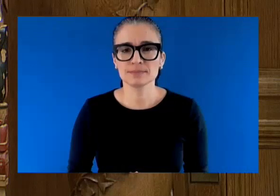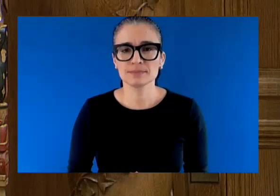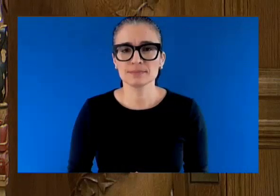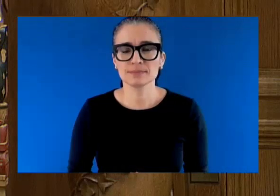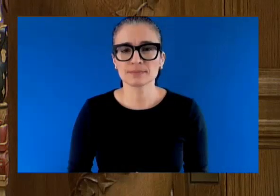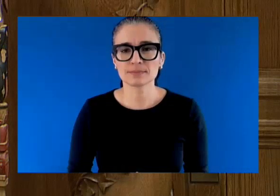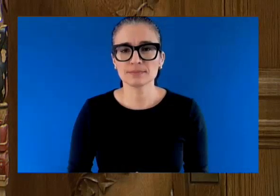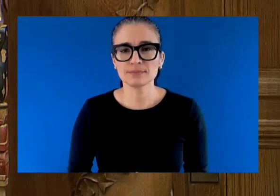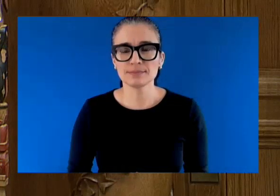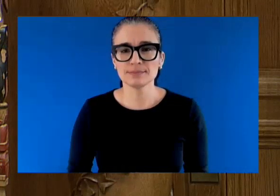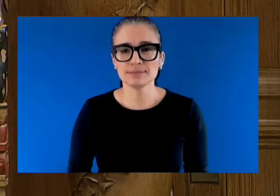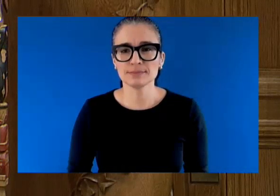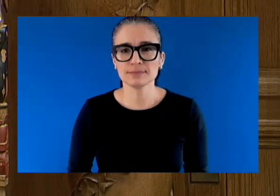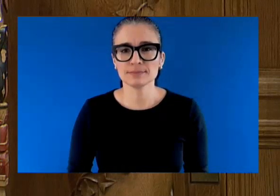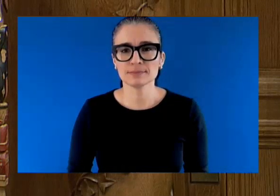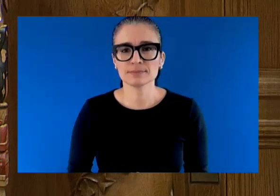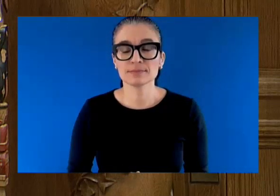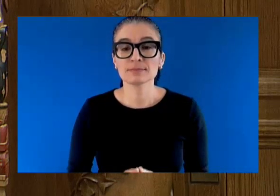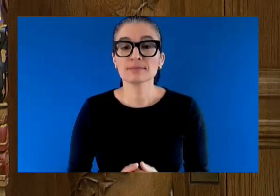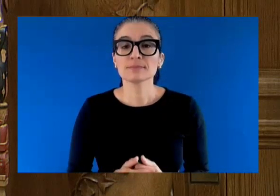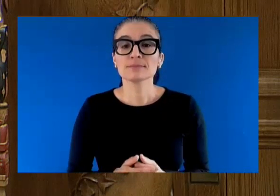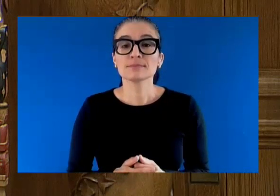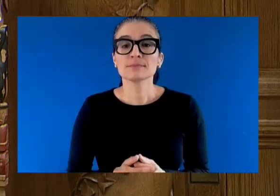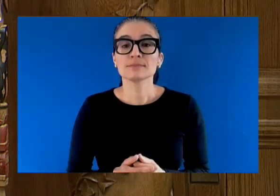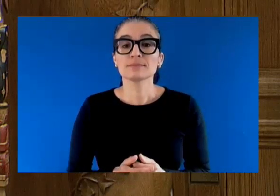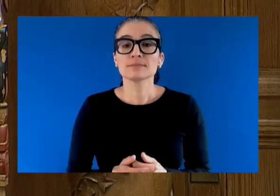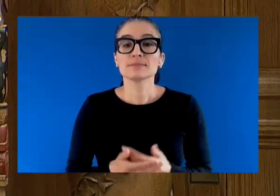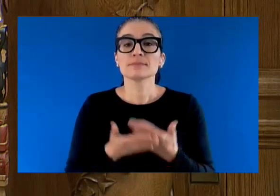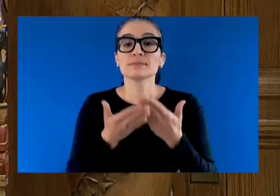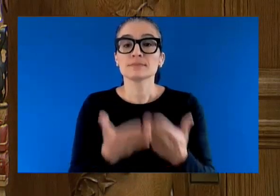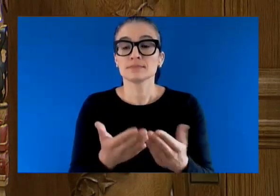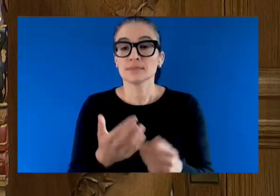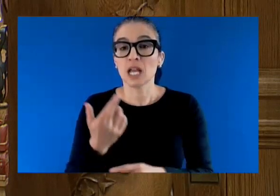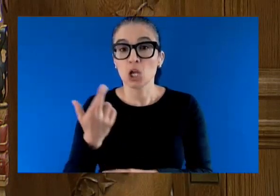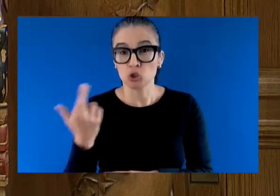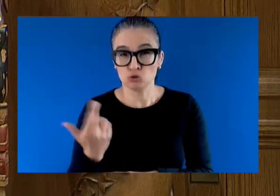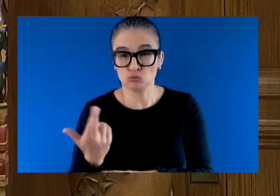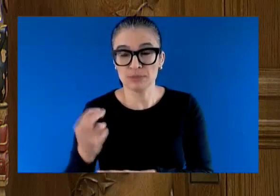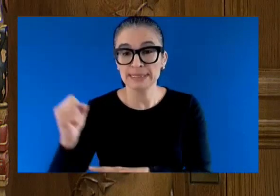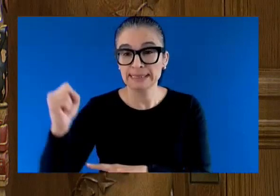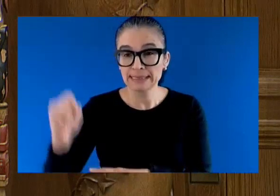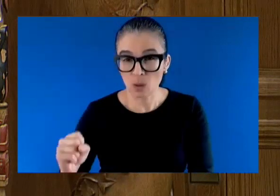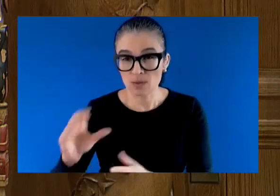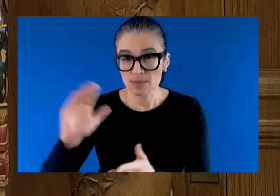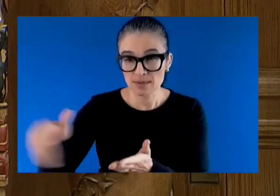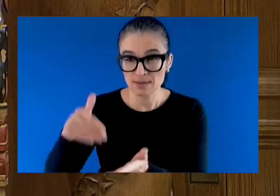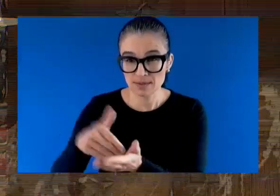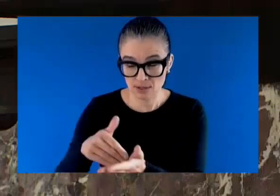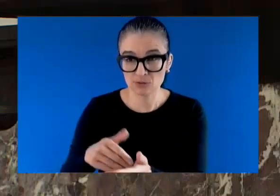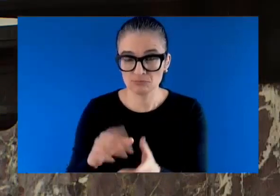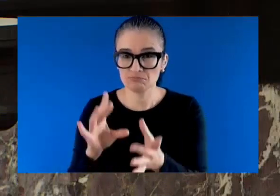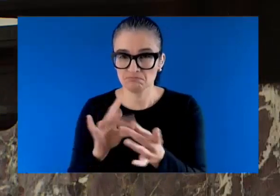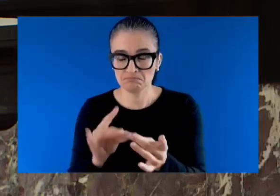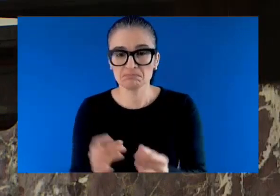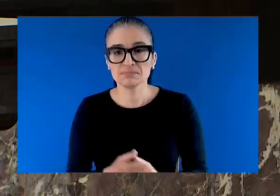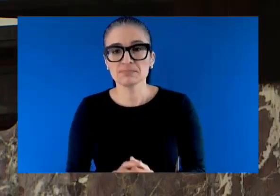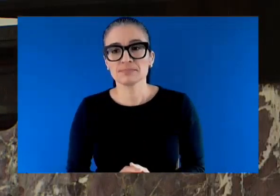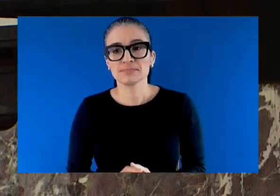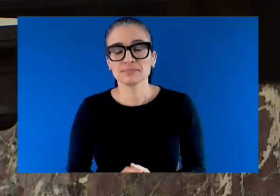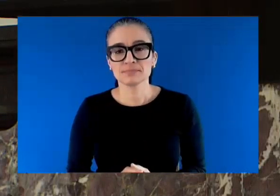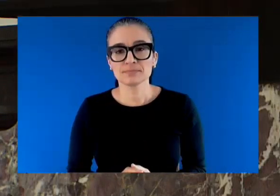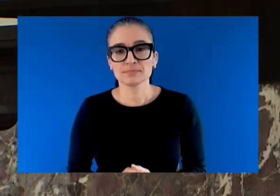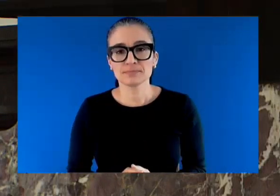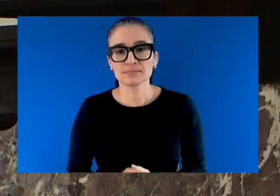Member for Richmond South Centre. Thank you, Honourable Speaker. Continuing from my previous statement on March 6th, on Saturday,